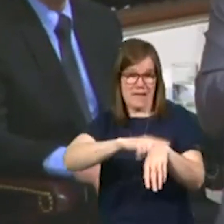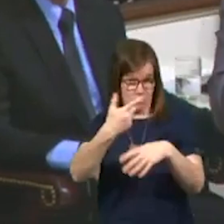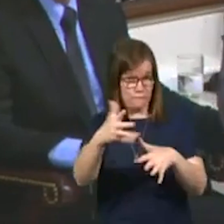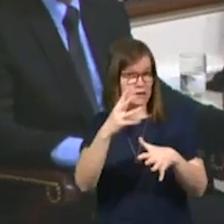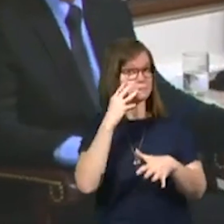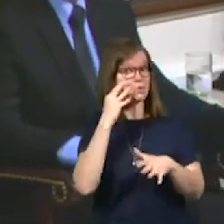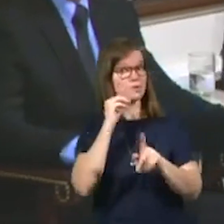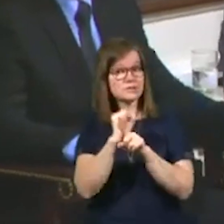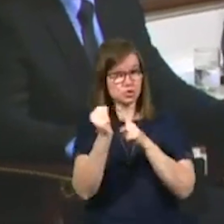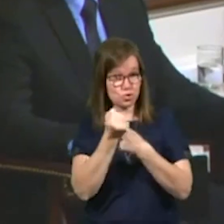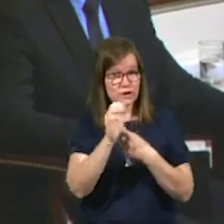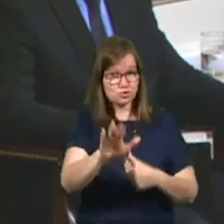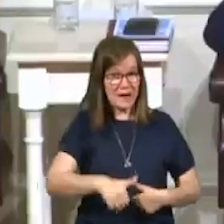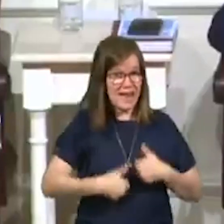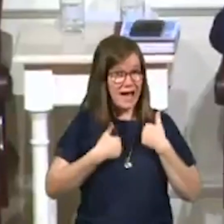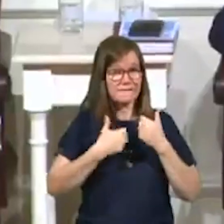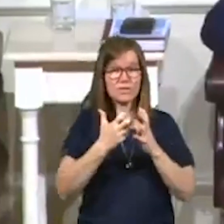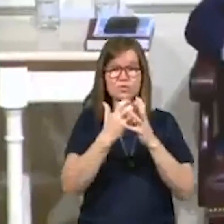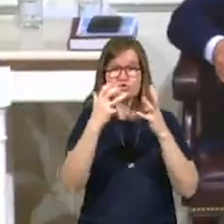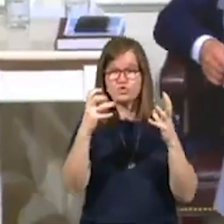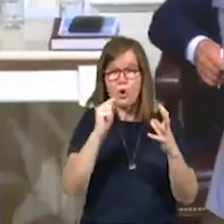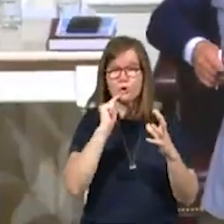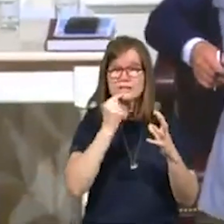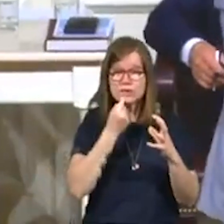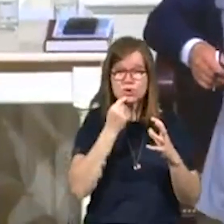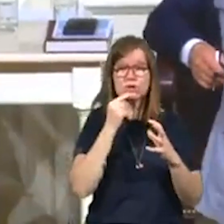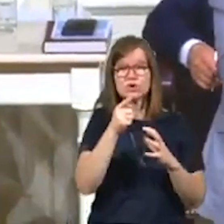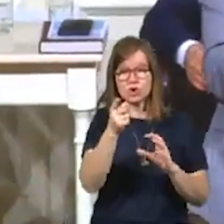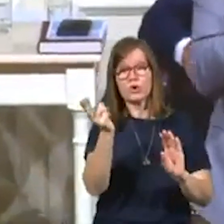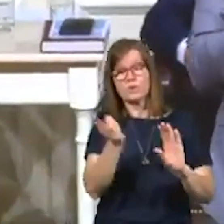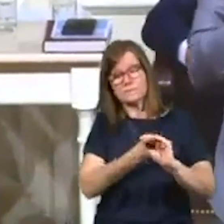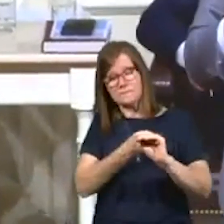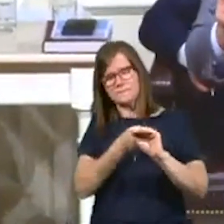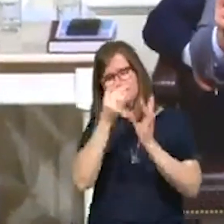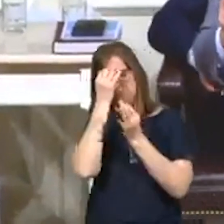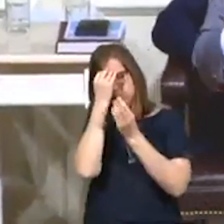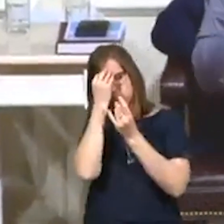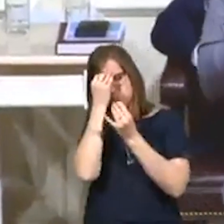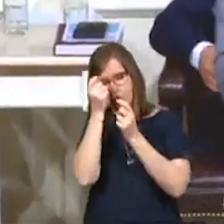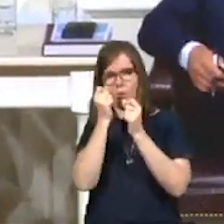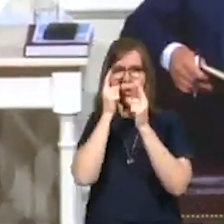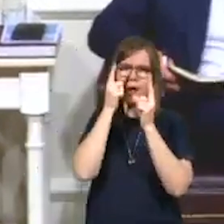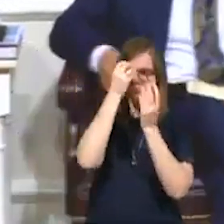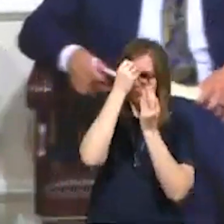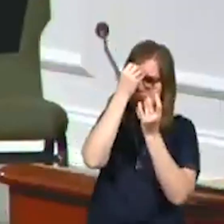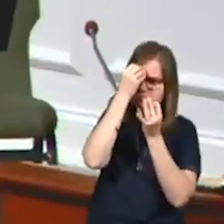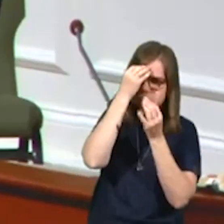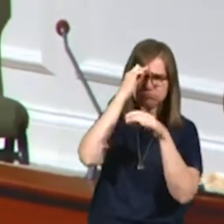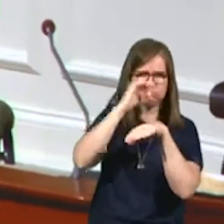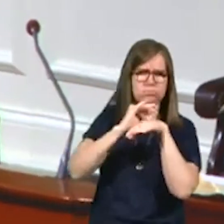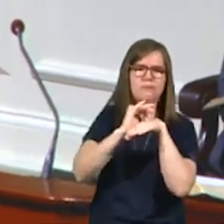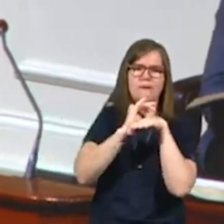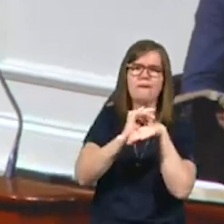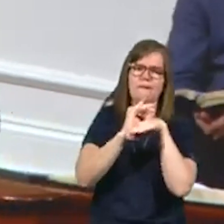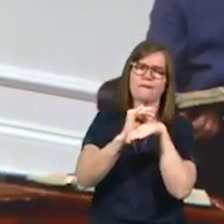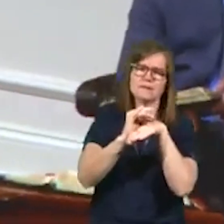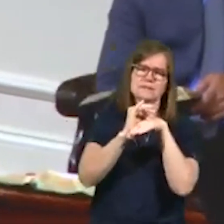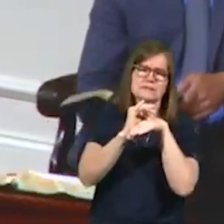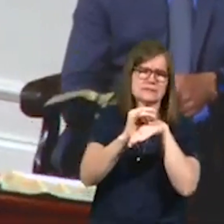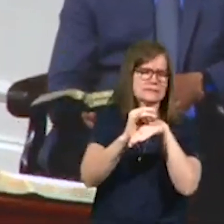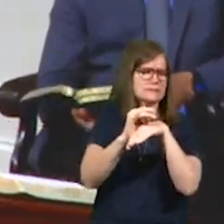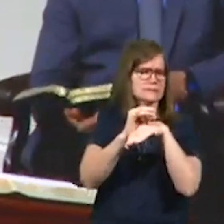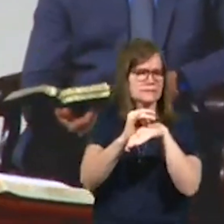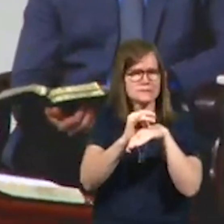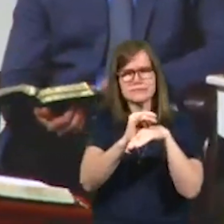a situation in your life that was so serious? You went to bed thinking about it. You woke up thinking about it. Have you ever had something that was so